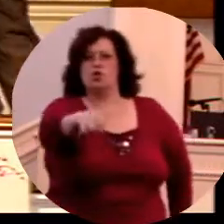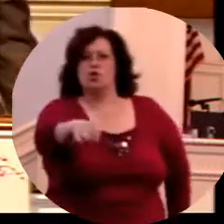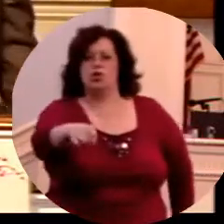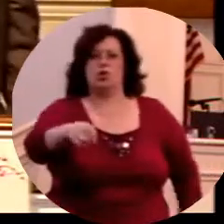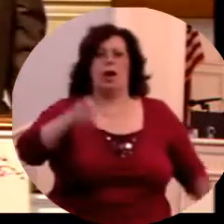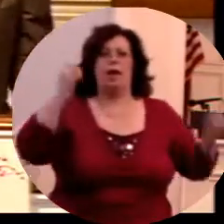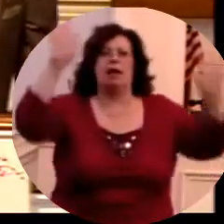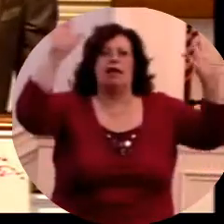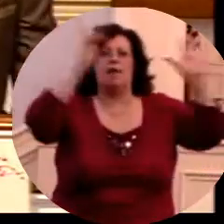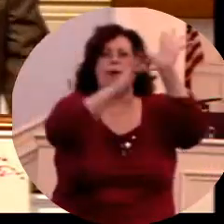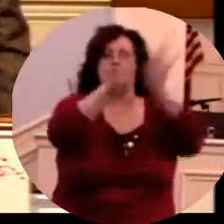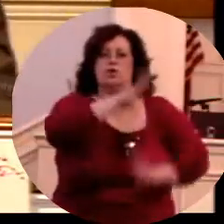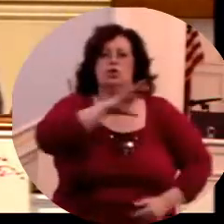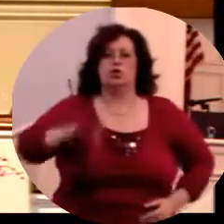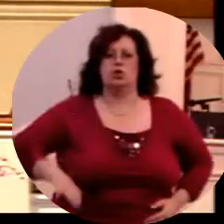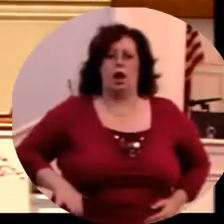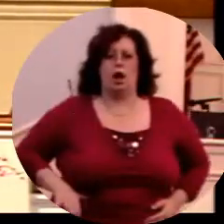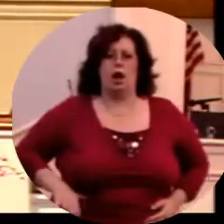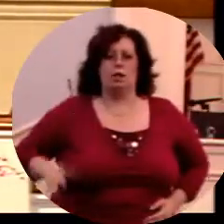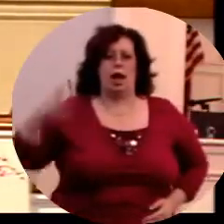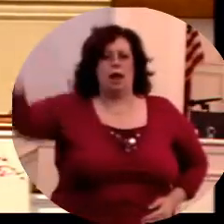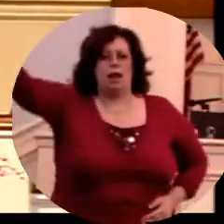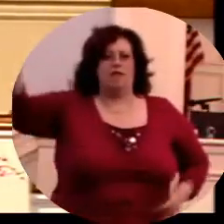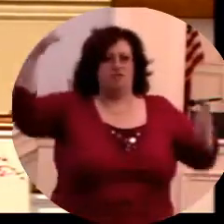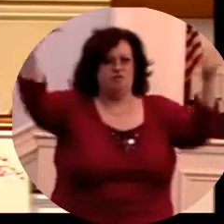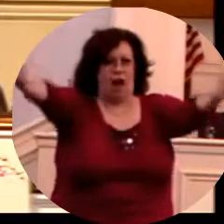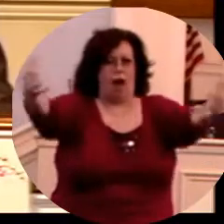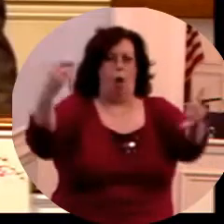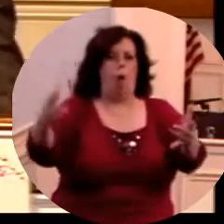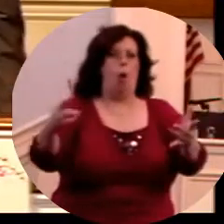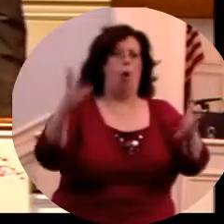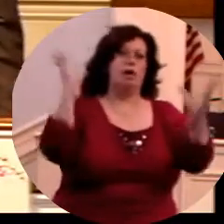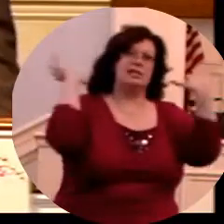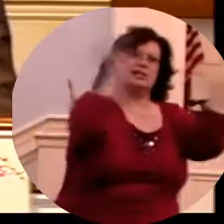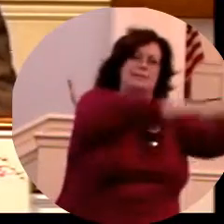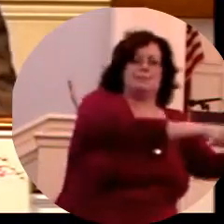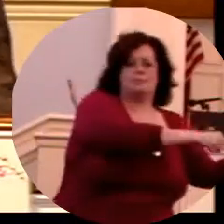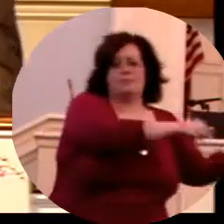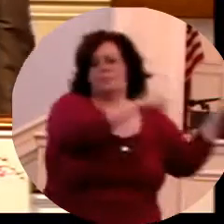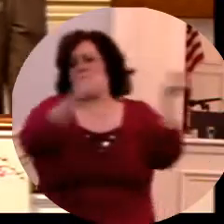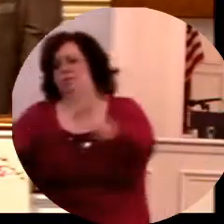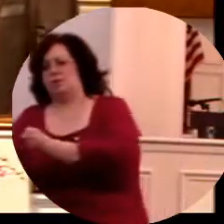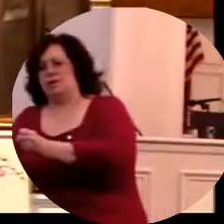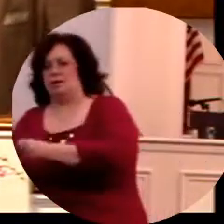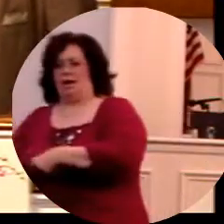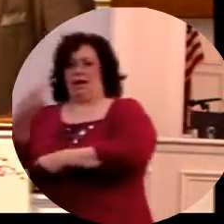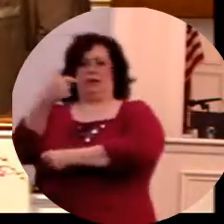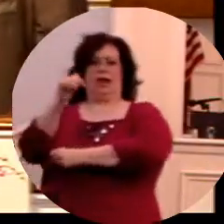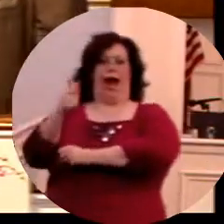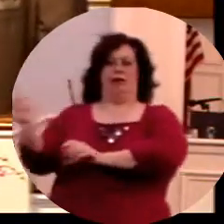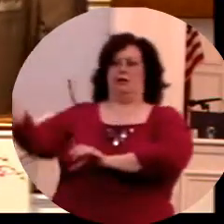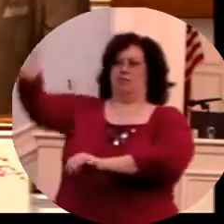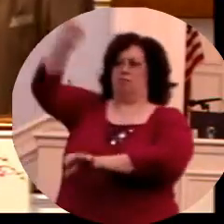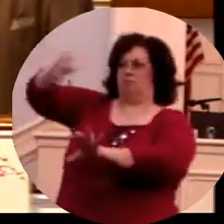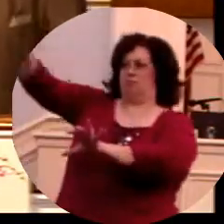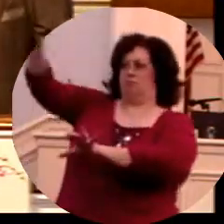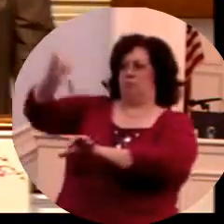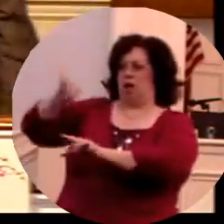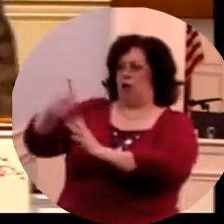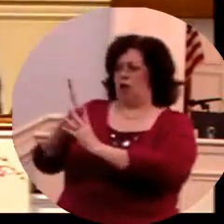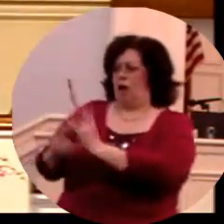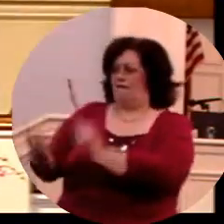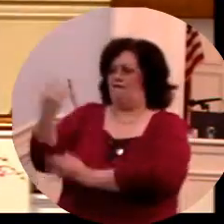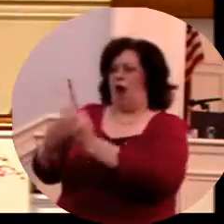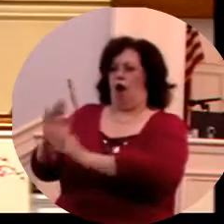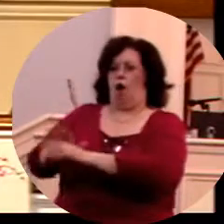you either renounce the Lord Jesus Christ and leave this tent meeting, or we're going to drag you out of here and pour gasoline on you